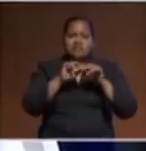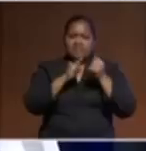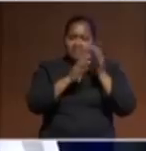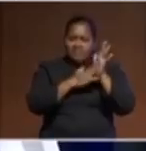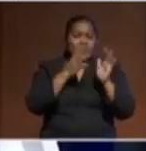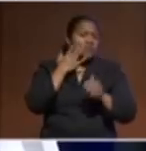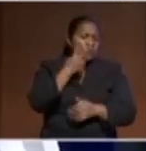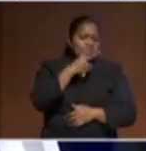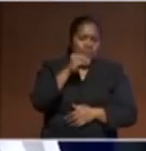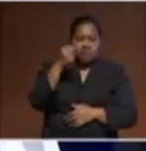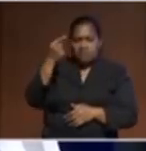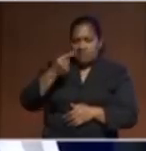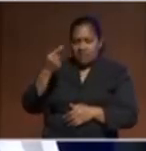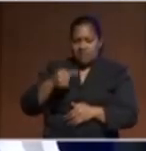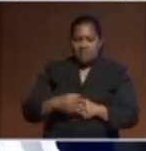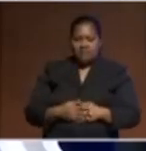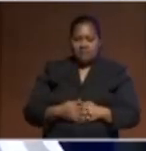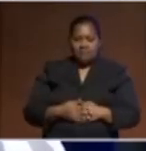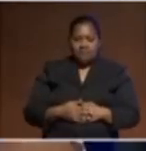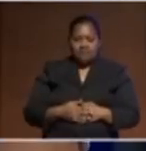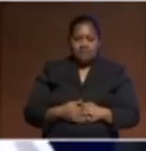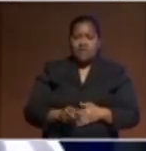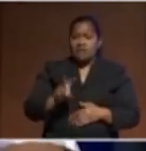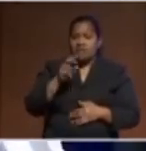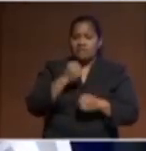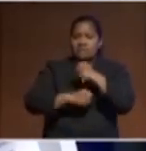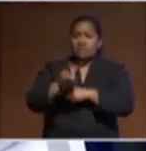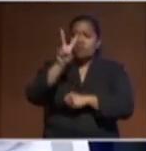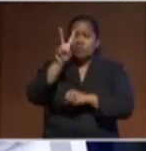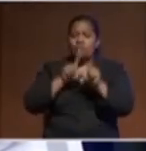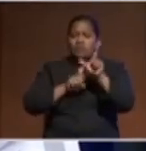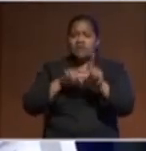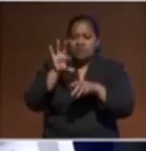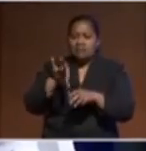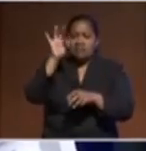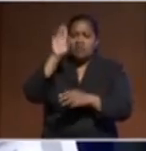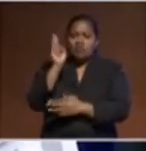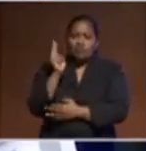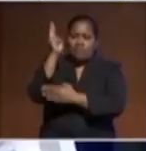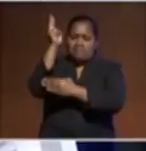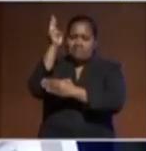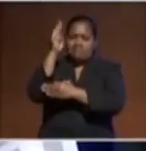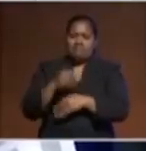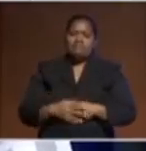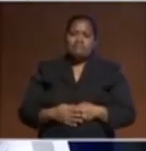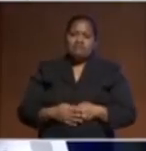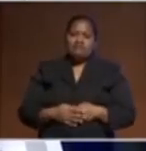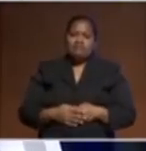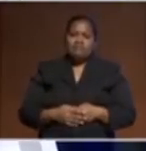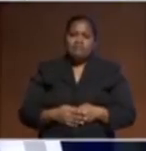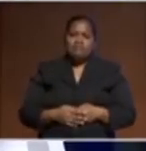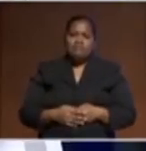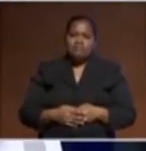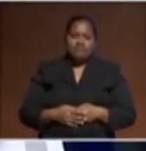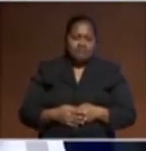it as one of the two-year elected representatives. And then four years or so down